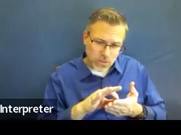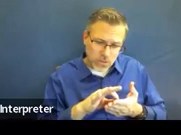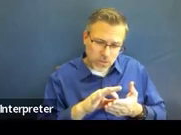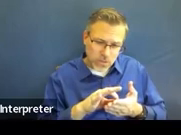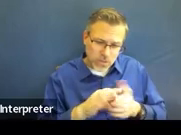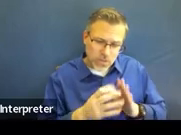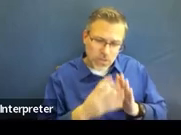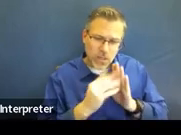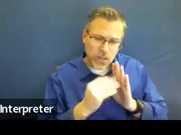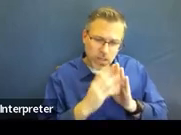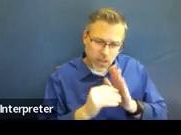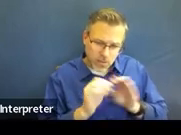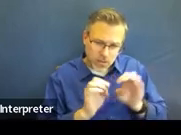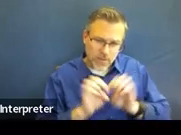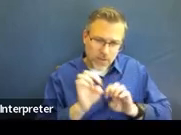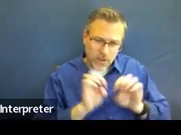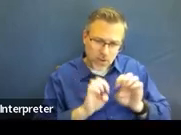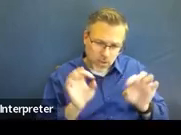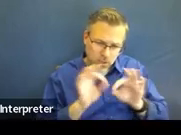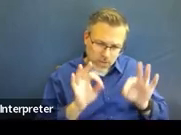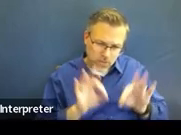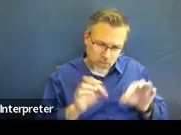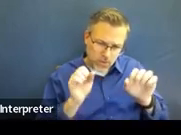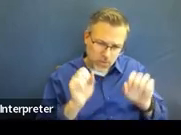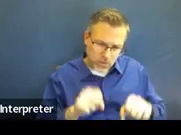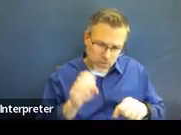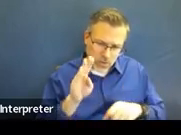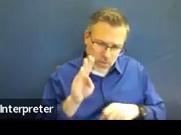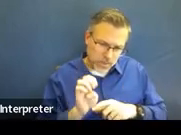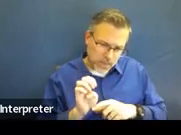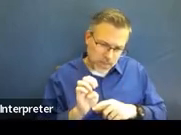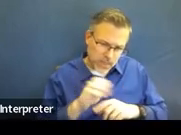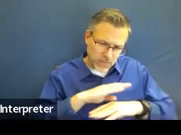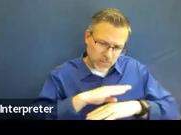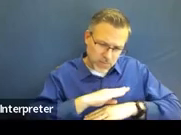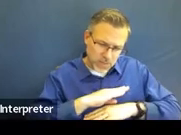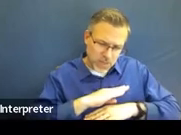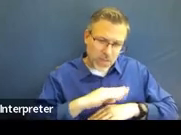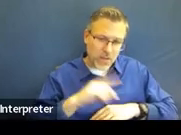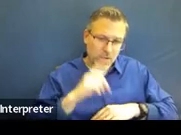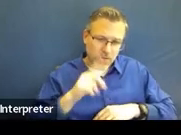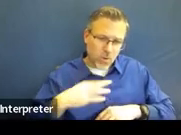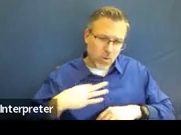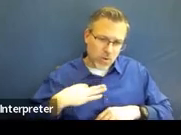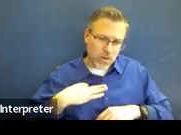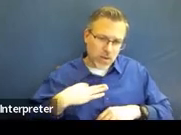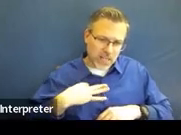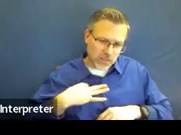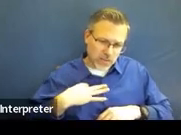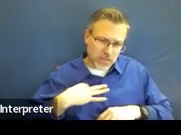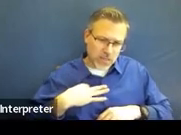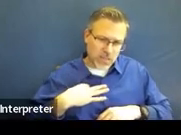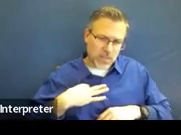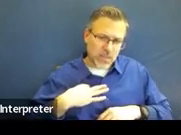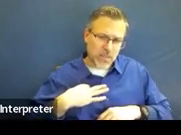evaluation report. Or could we summarize the info of the scores that matter for eligibility instead of all the scores?